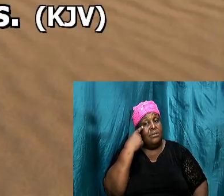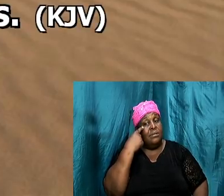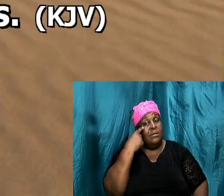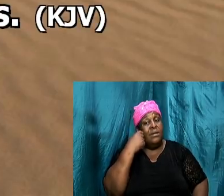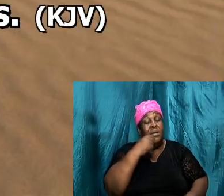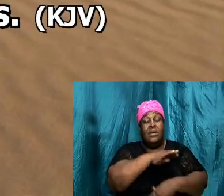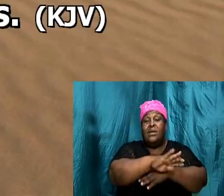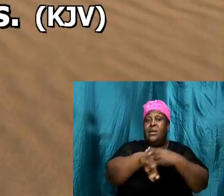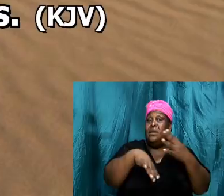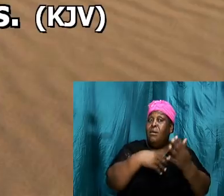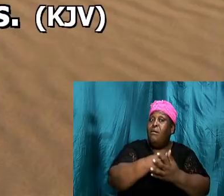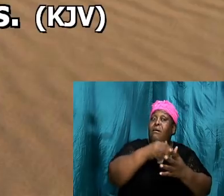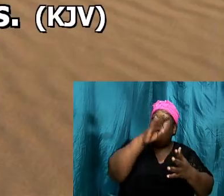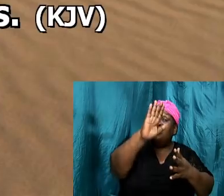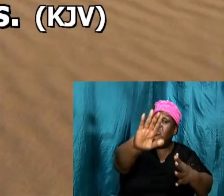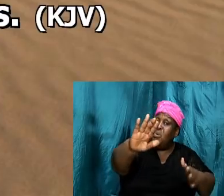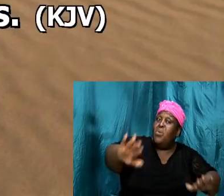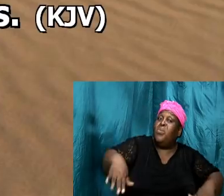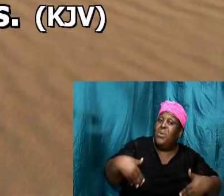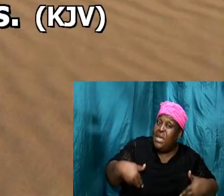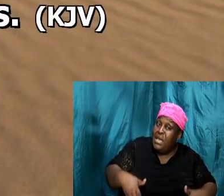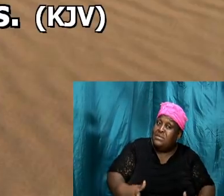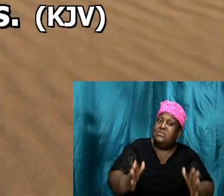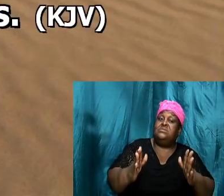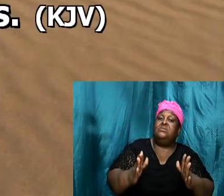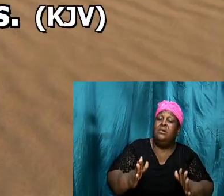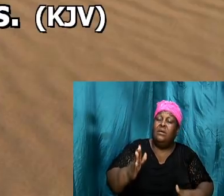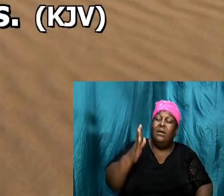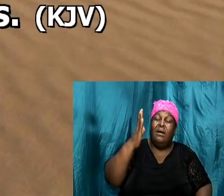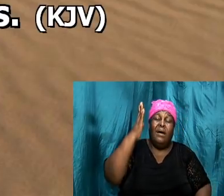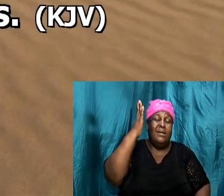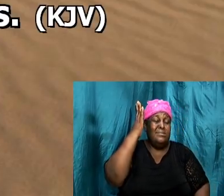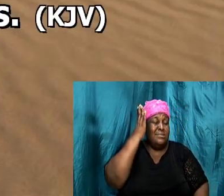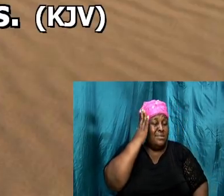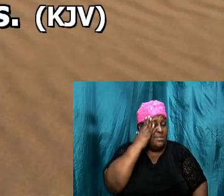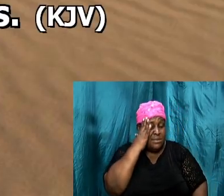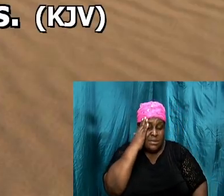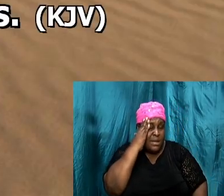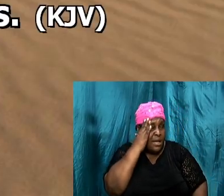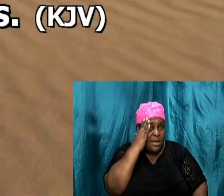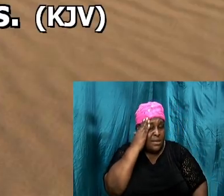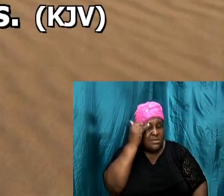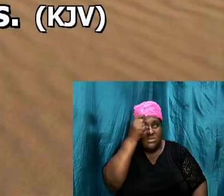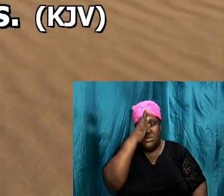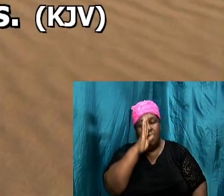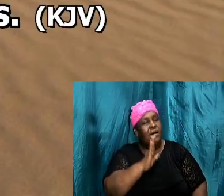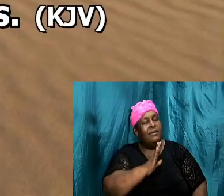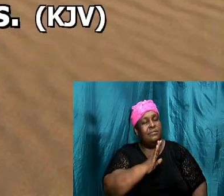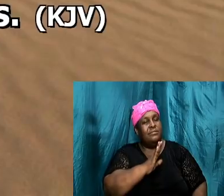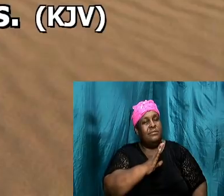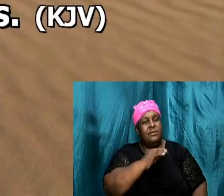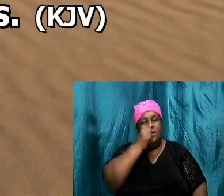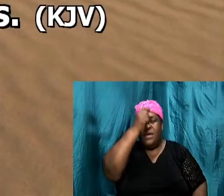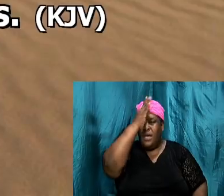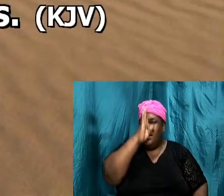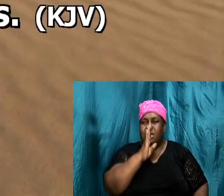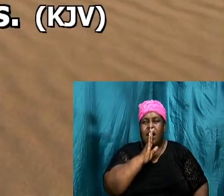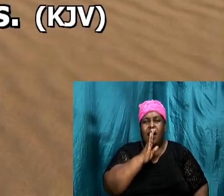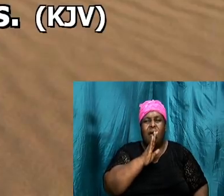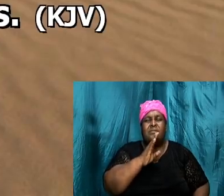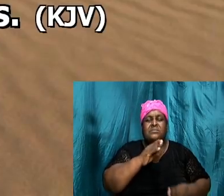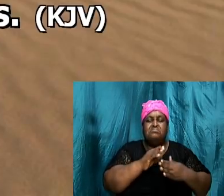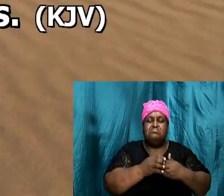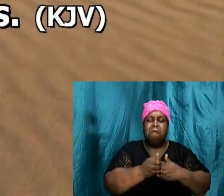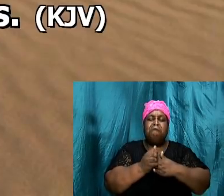in all thy ways hallelujah acknowledge him and he